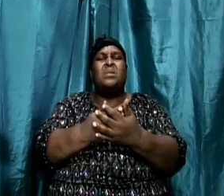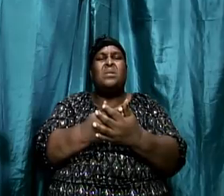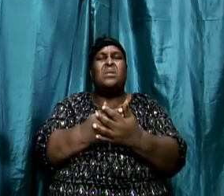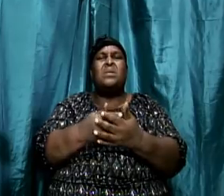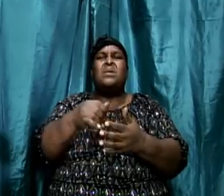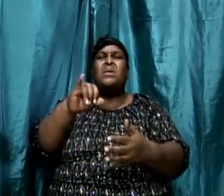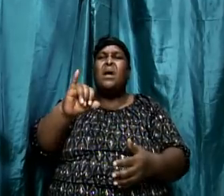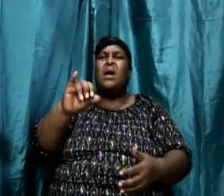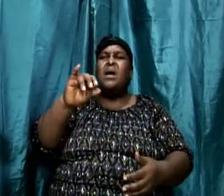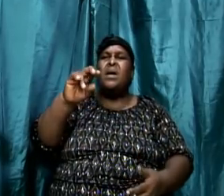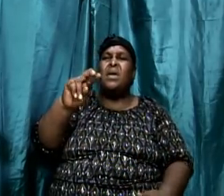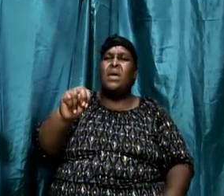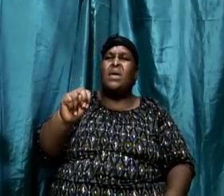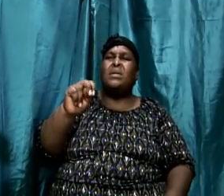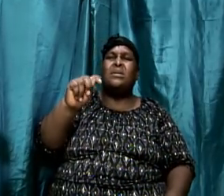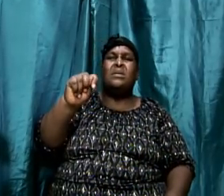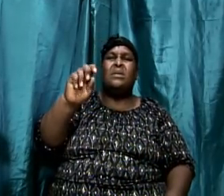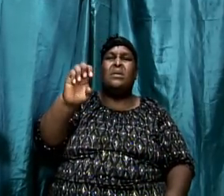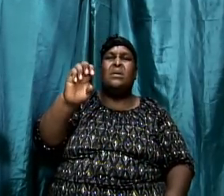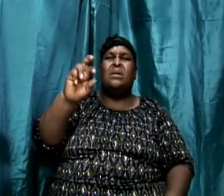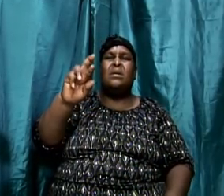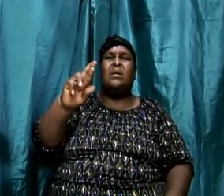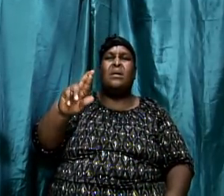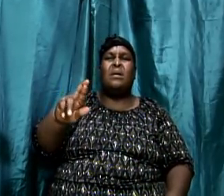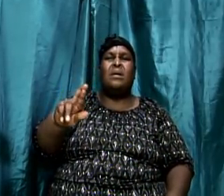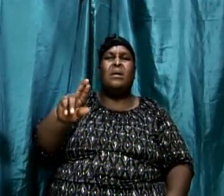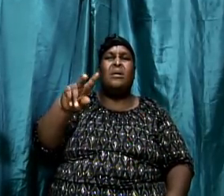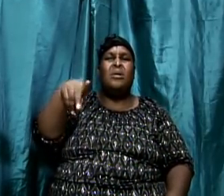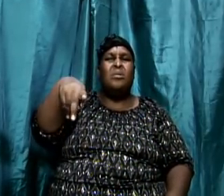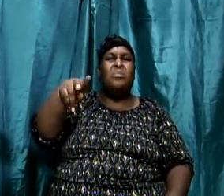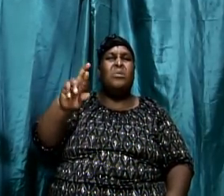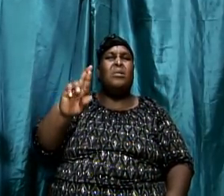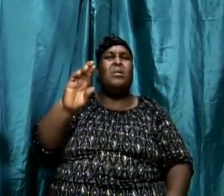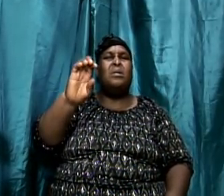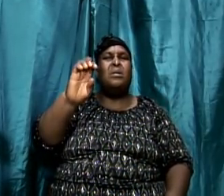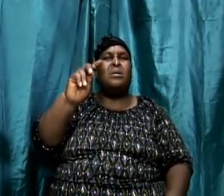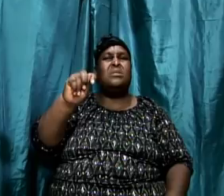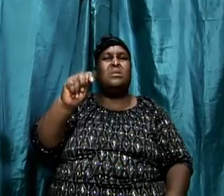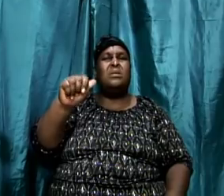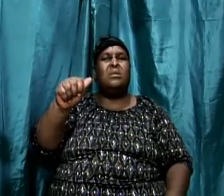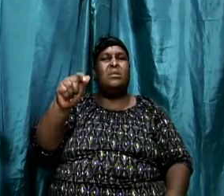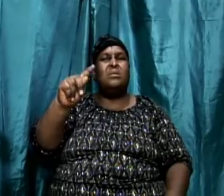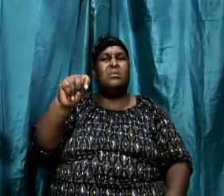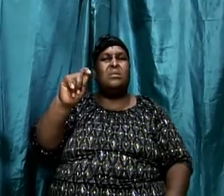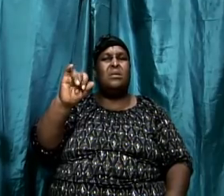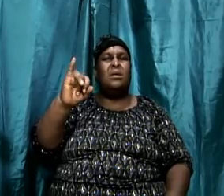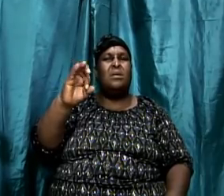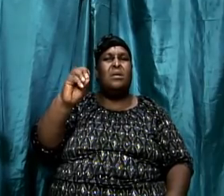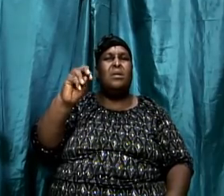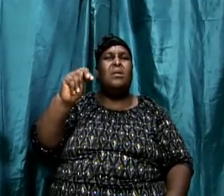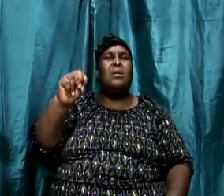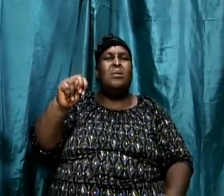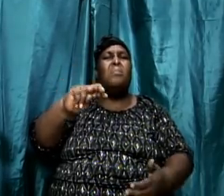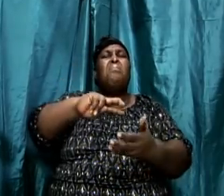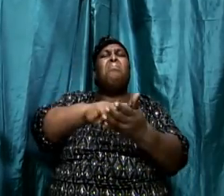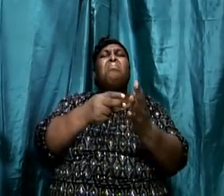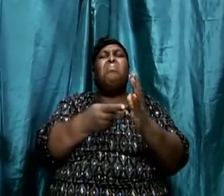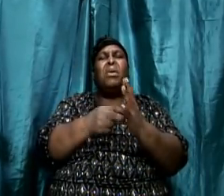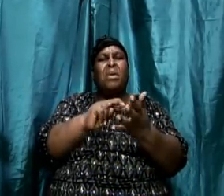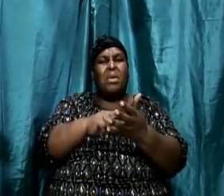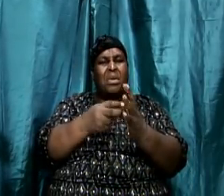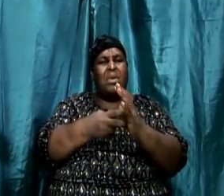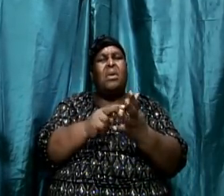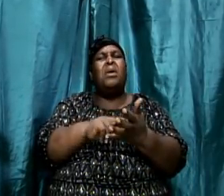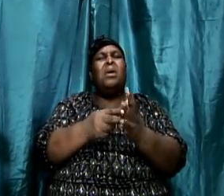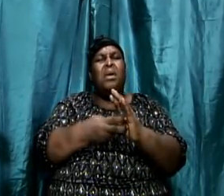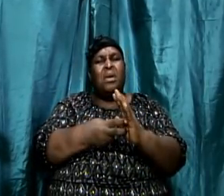scripture actually mean? And this is very important, brethren. Because when we observe, and then we move down to interpret, there's